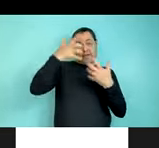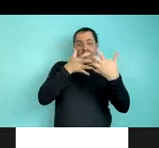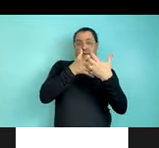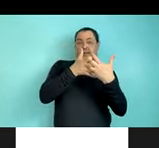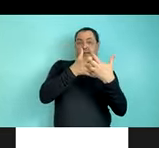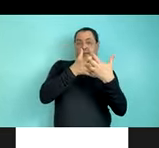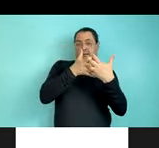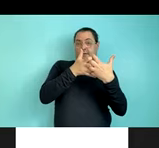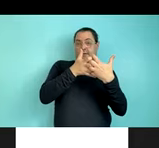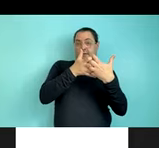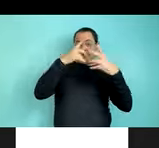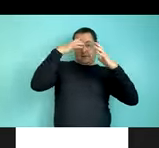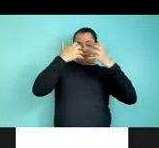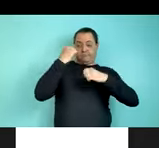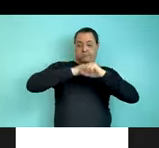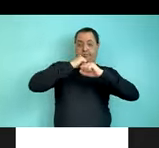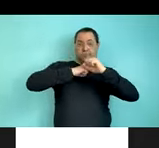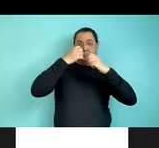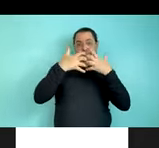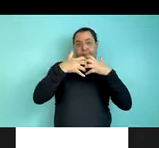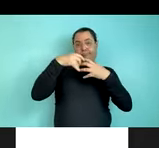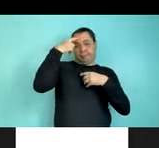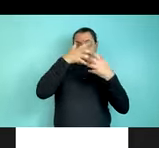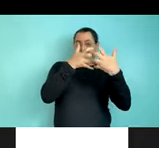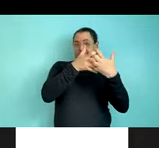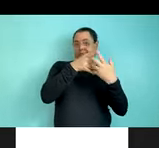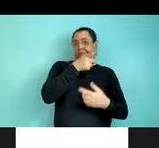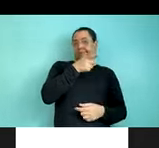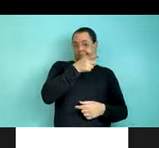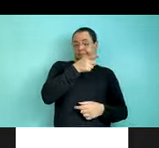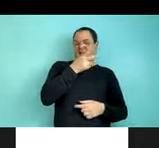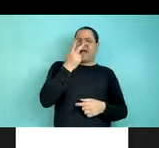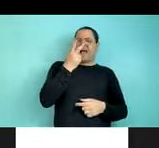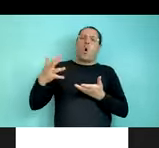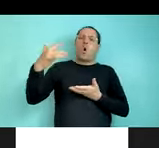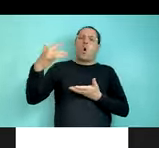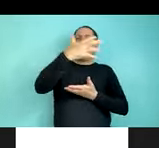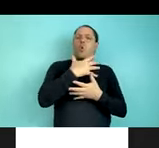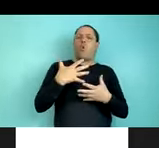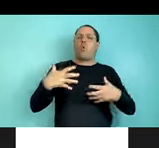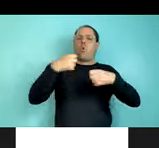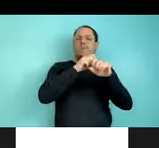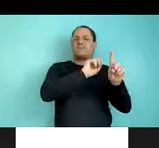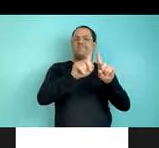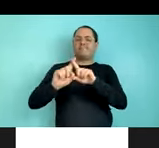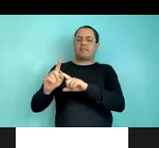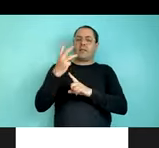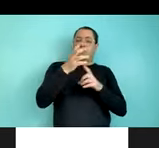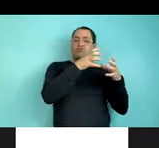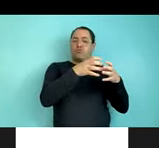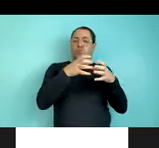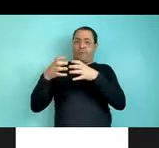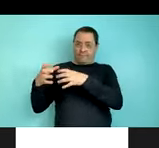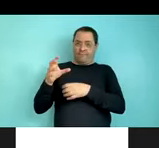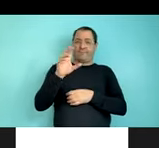order, in our case, the noun first order. And we'll do this by looking at a corpus of elicited productions from three cohorts of NSL,